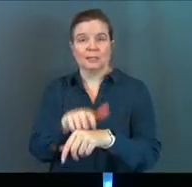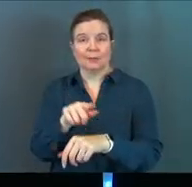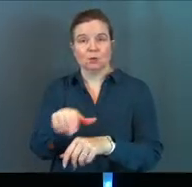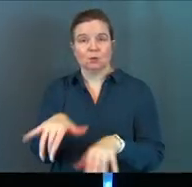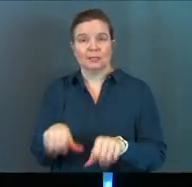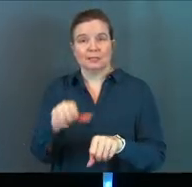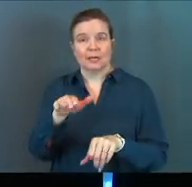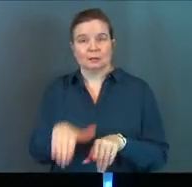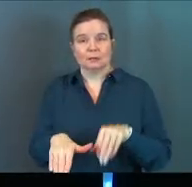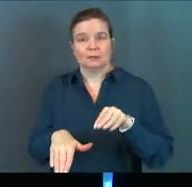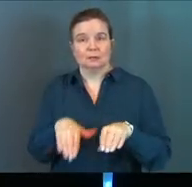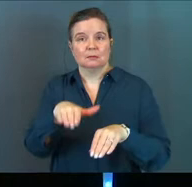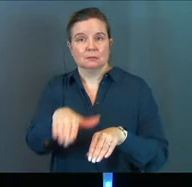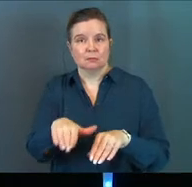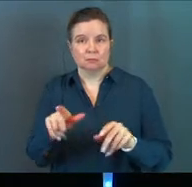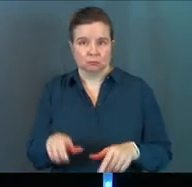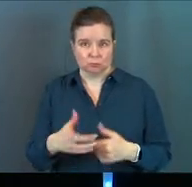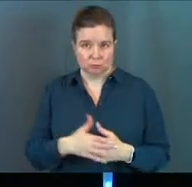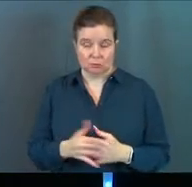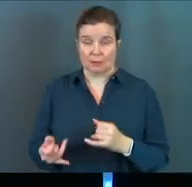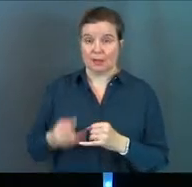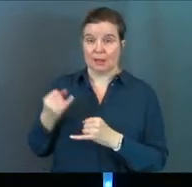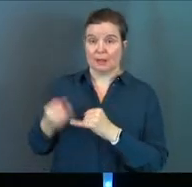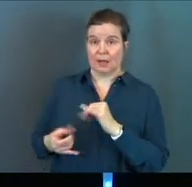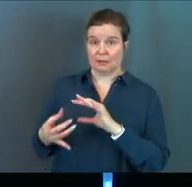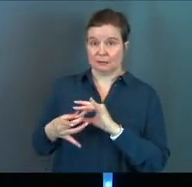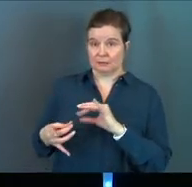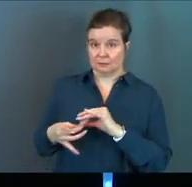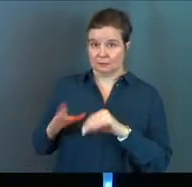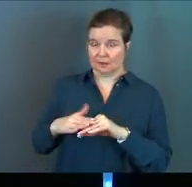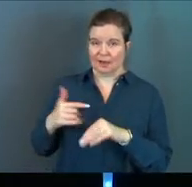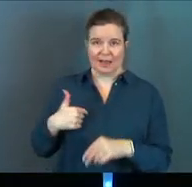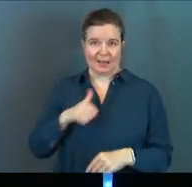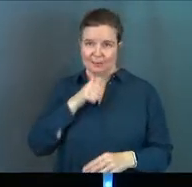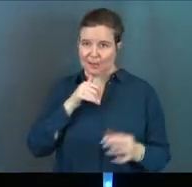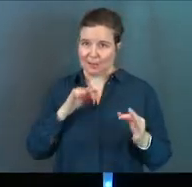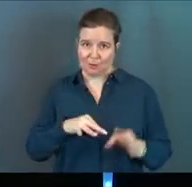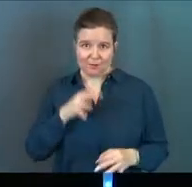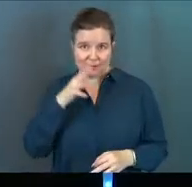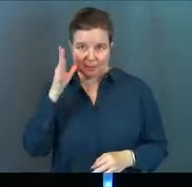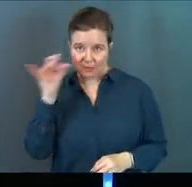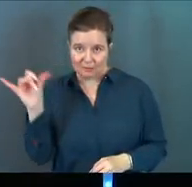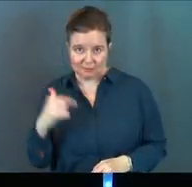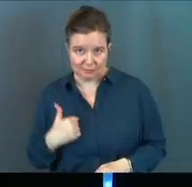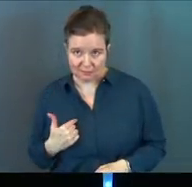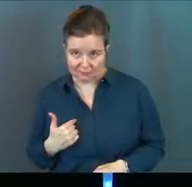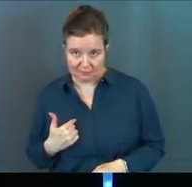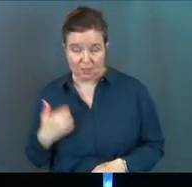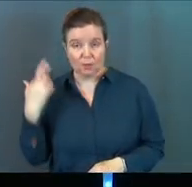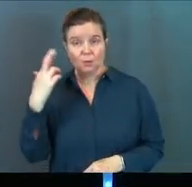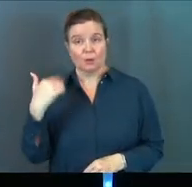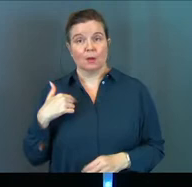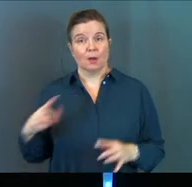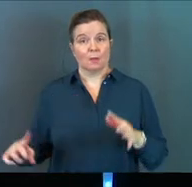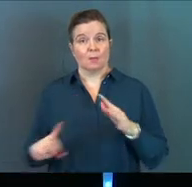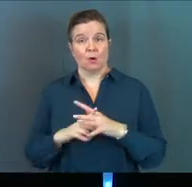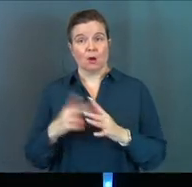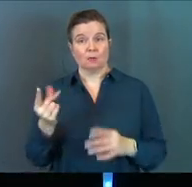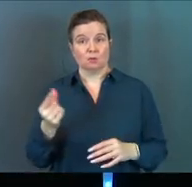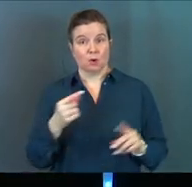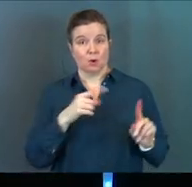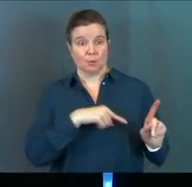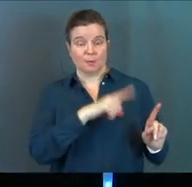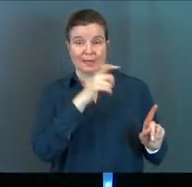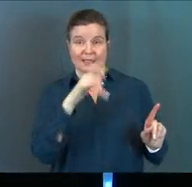which you should take some of these steps. Last disclaimer, I am not perfect at parenting. The reason I brought up the dog